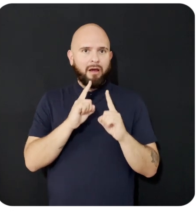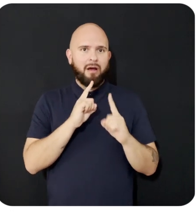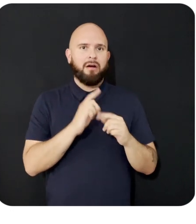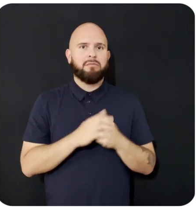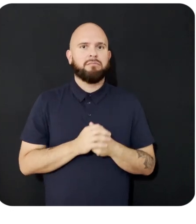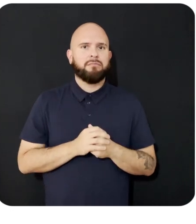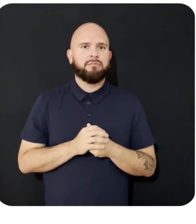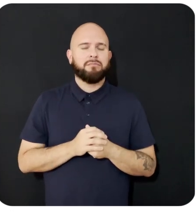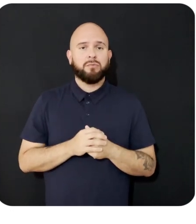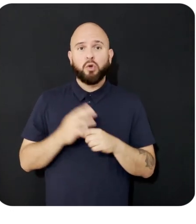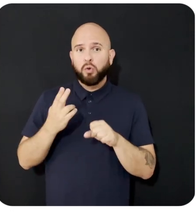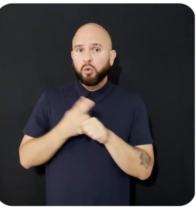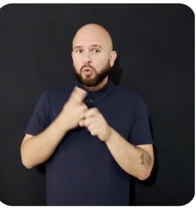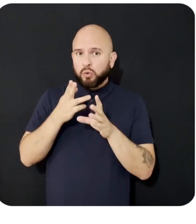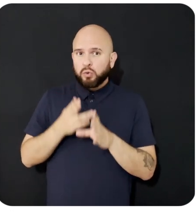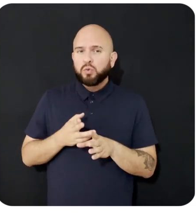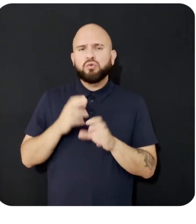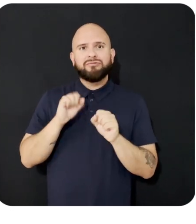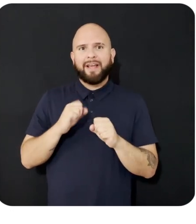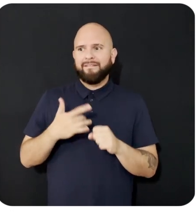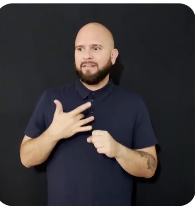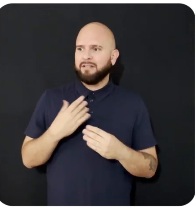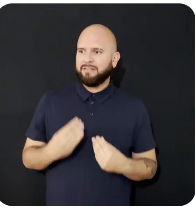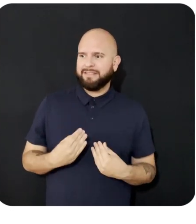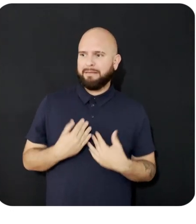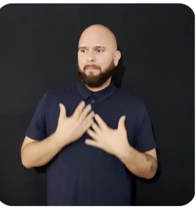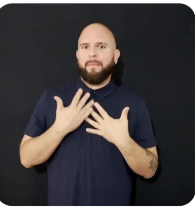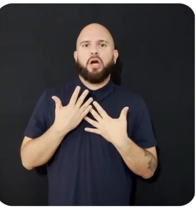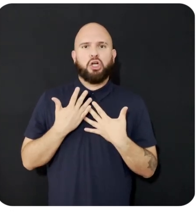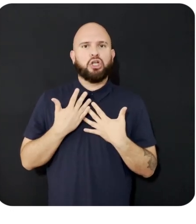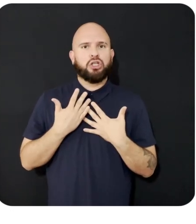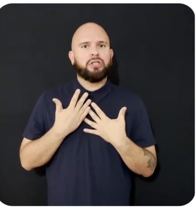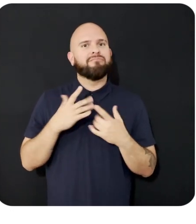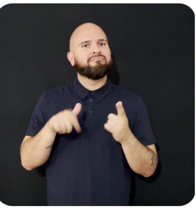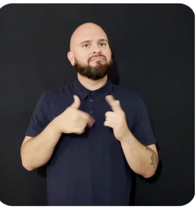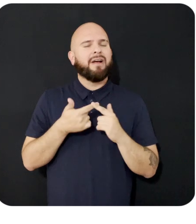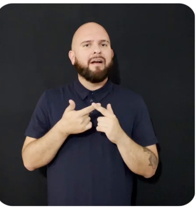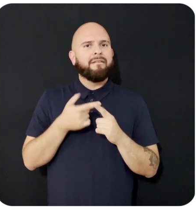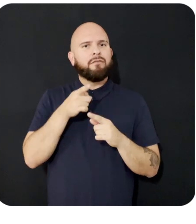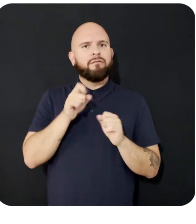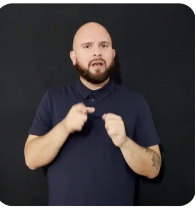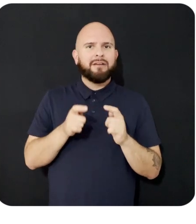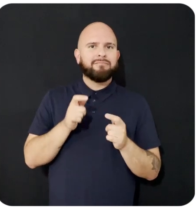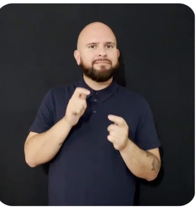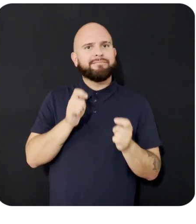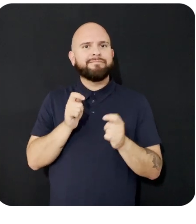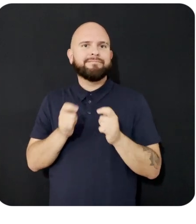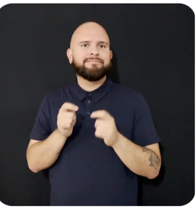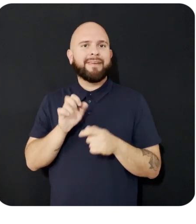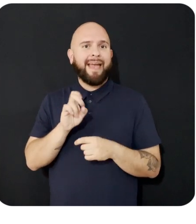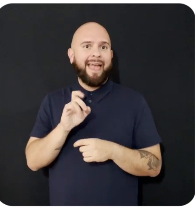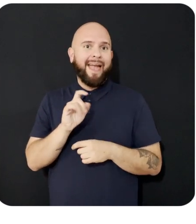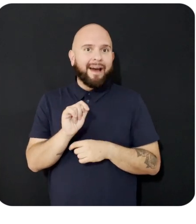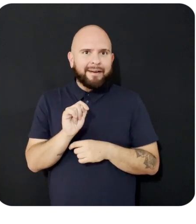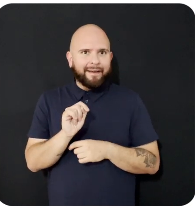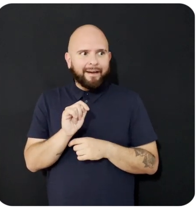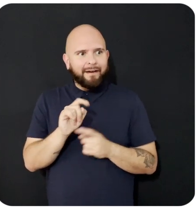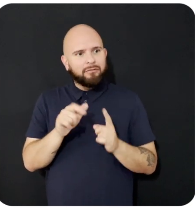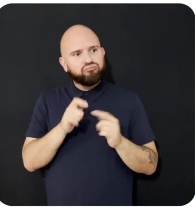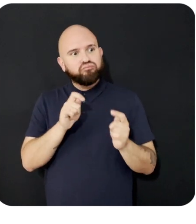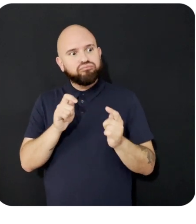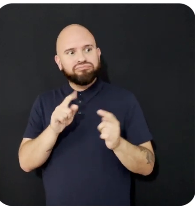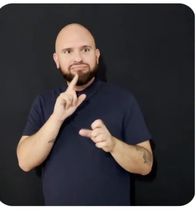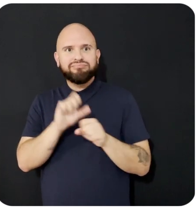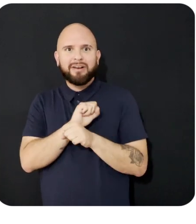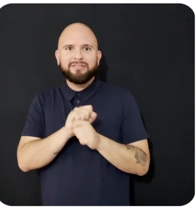get inspired by the results and make further edits to the AI character to truly make it their own. This no